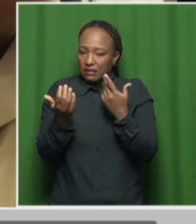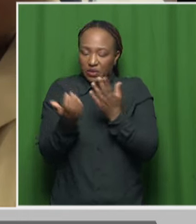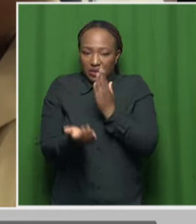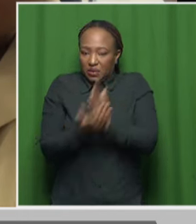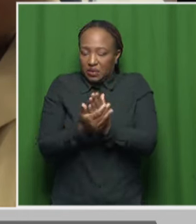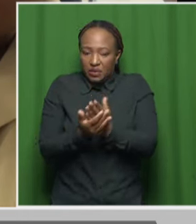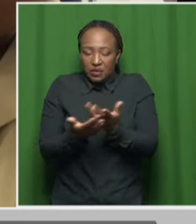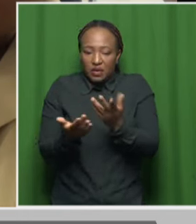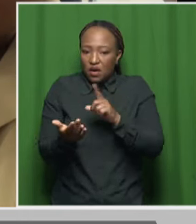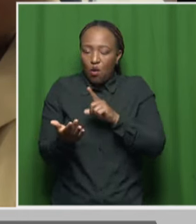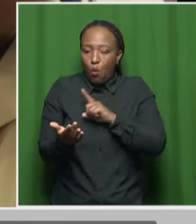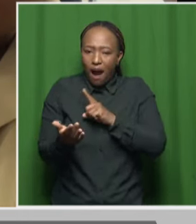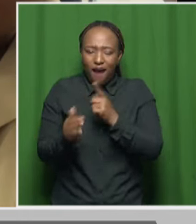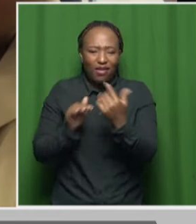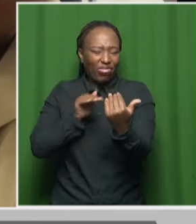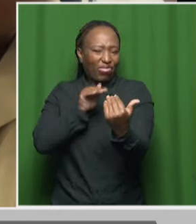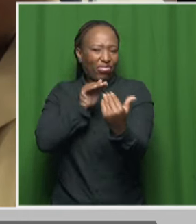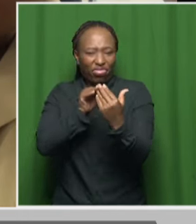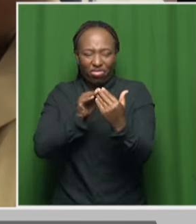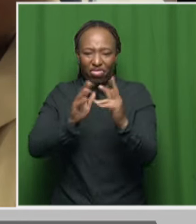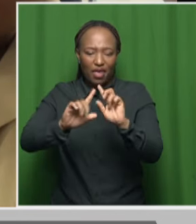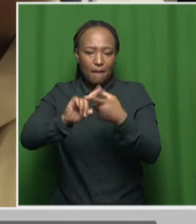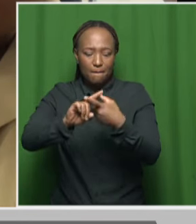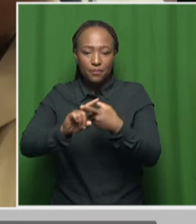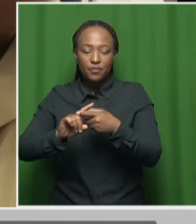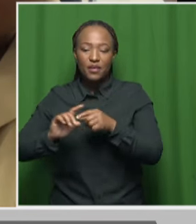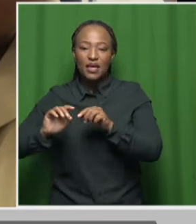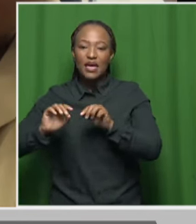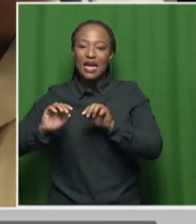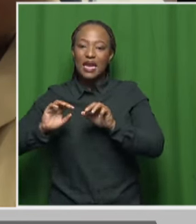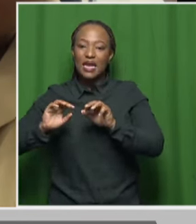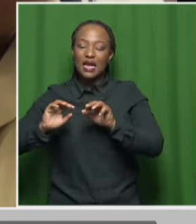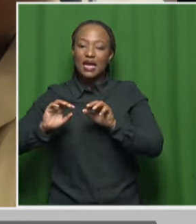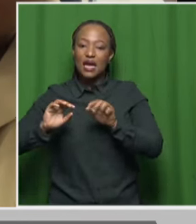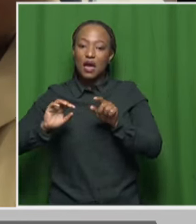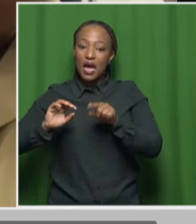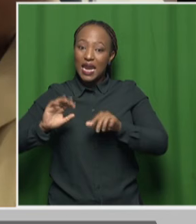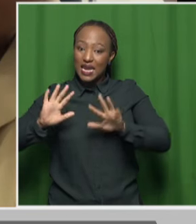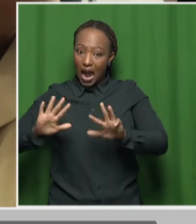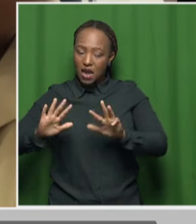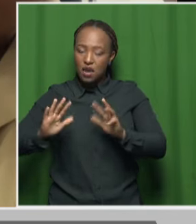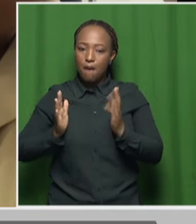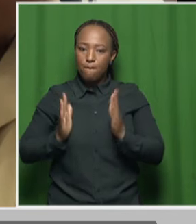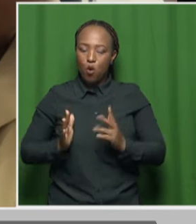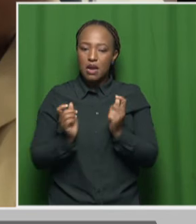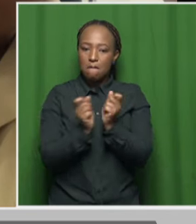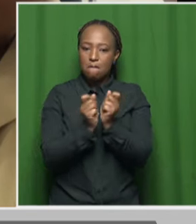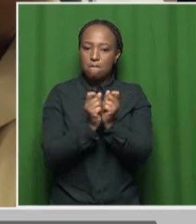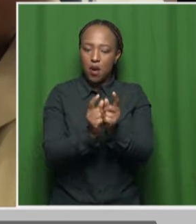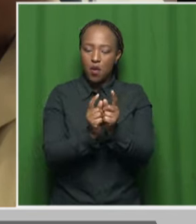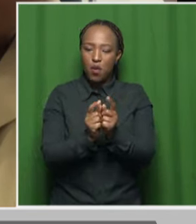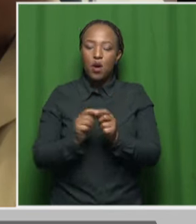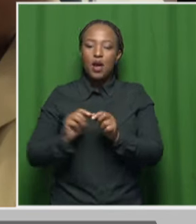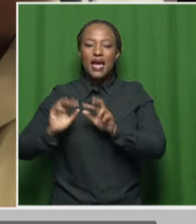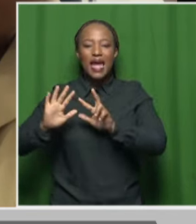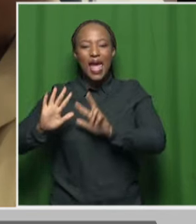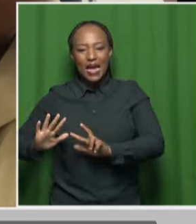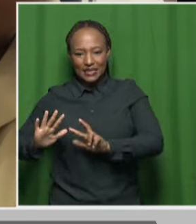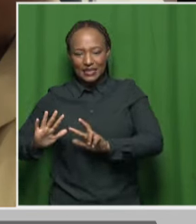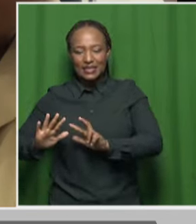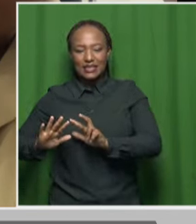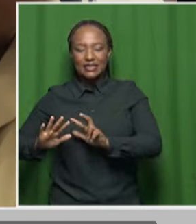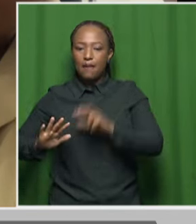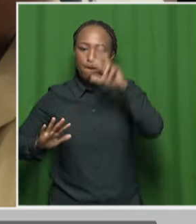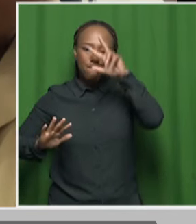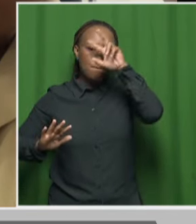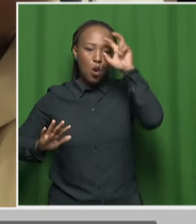the cause of the accident. But nine were injured and all eight with a blue coat, they died on